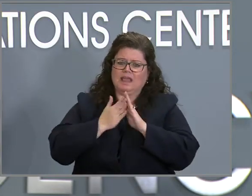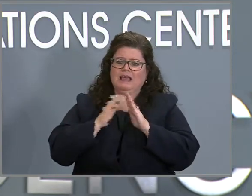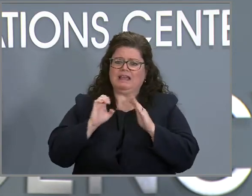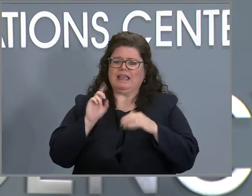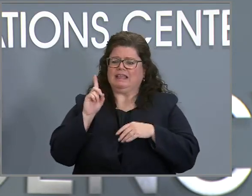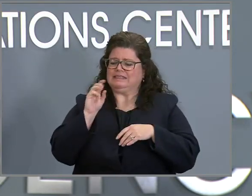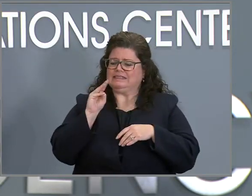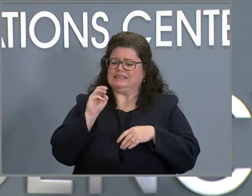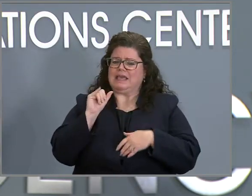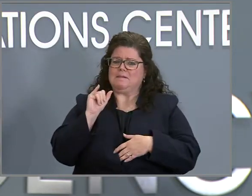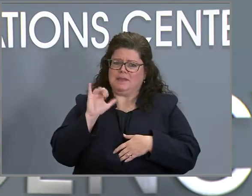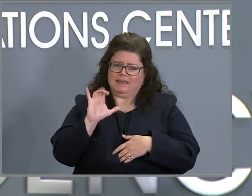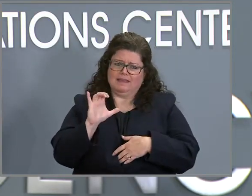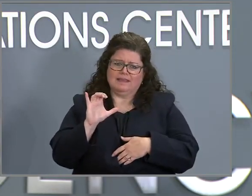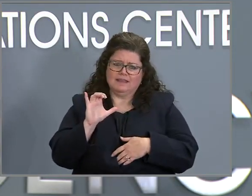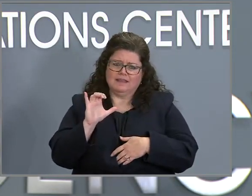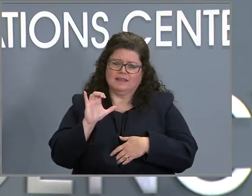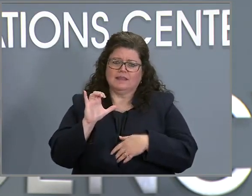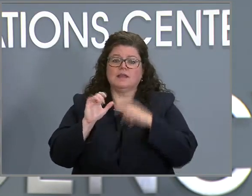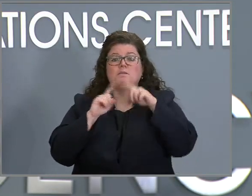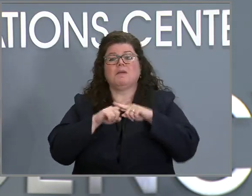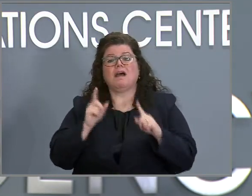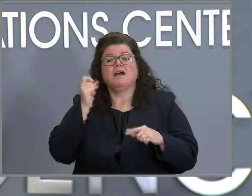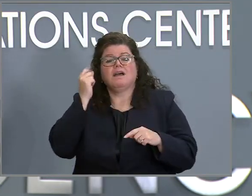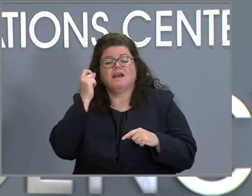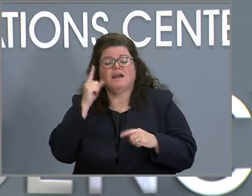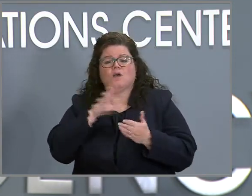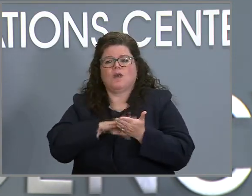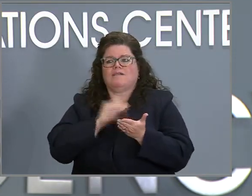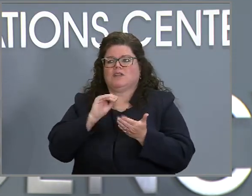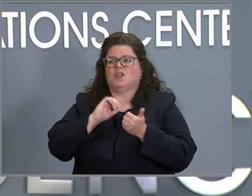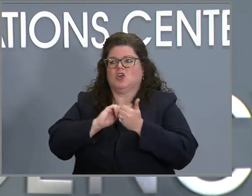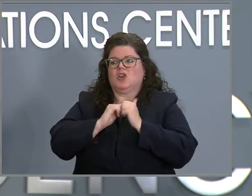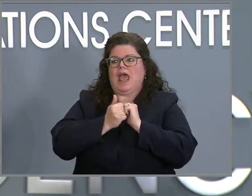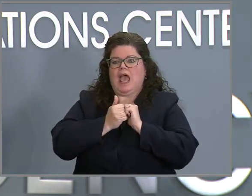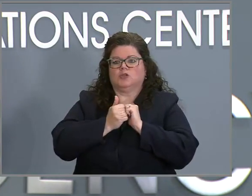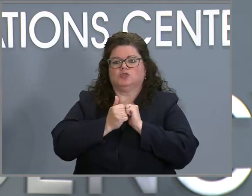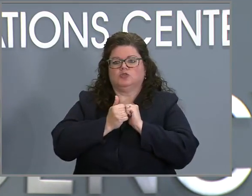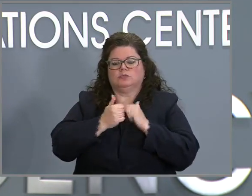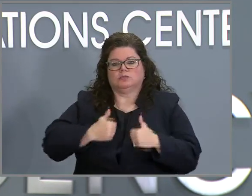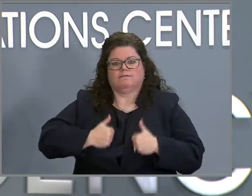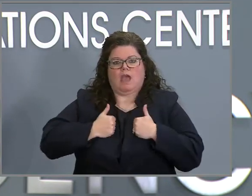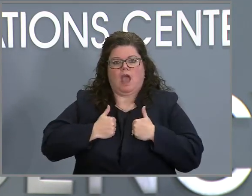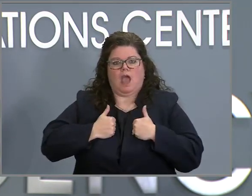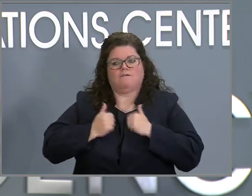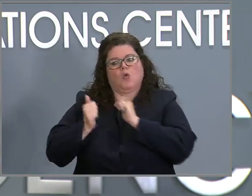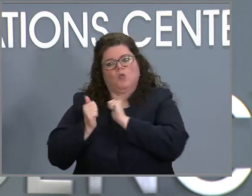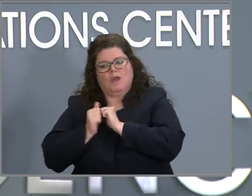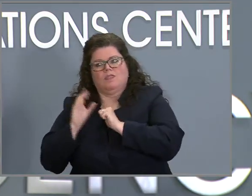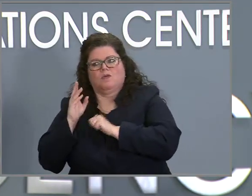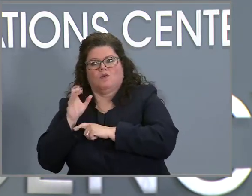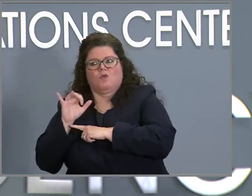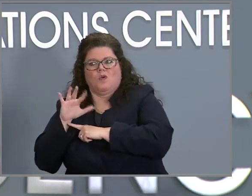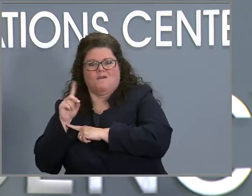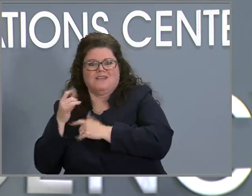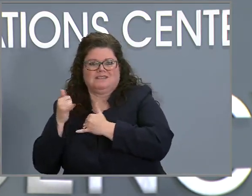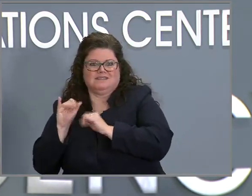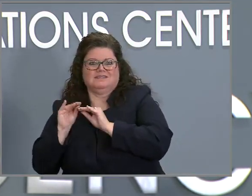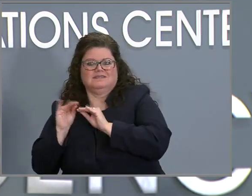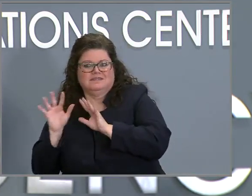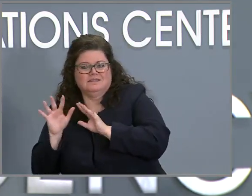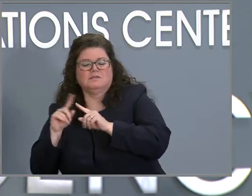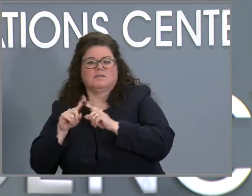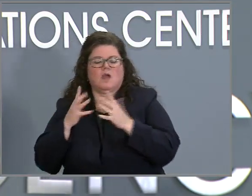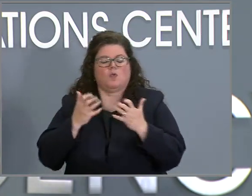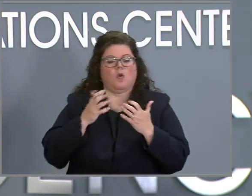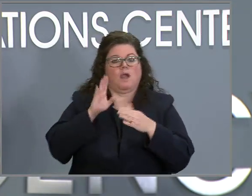what we want to do. We're going to have to learn how to live with it and continue to keep our kids in school